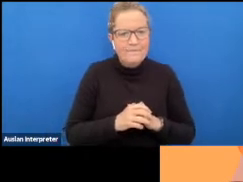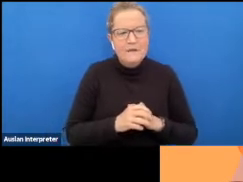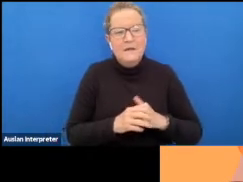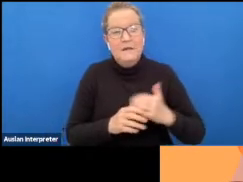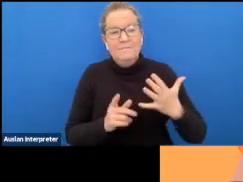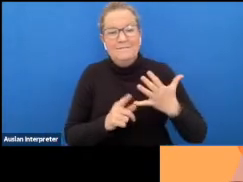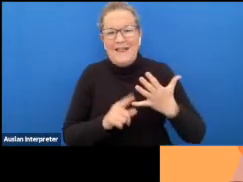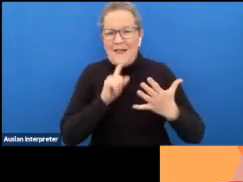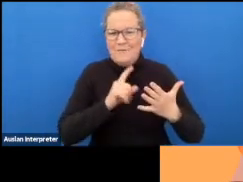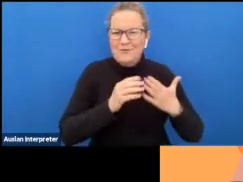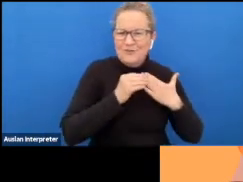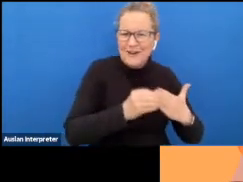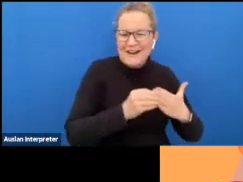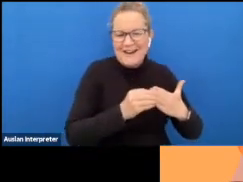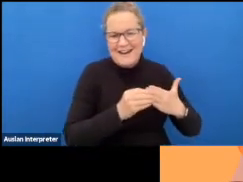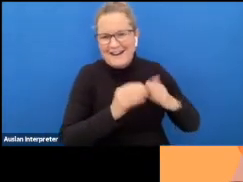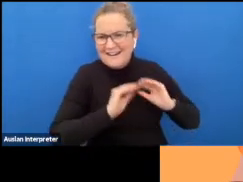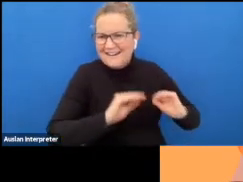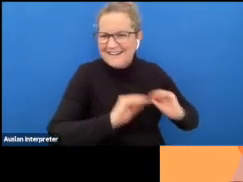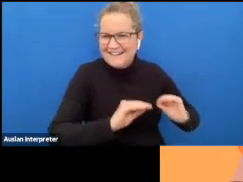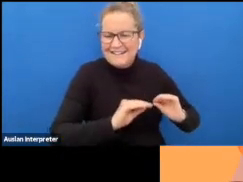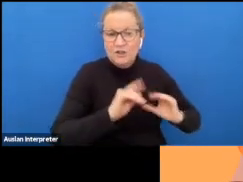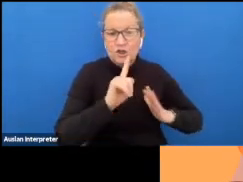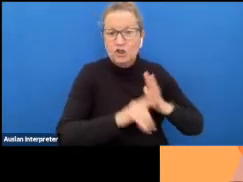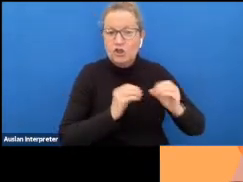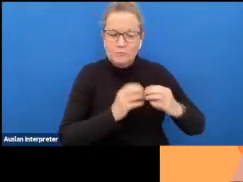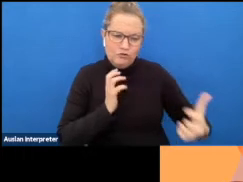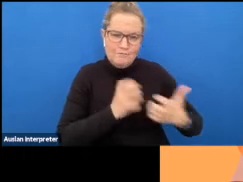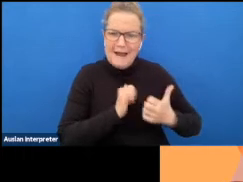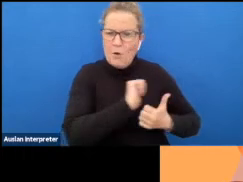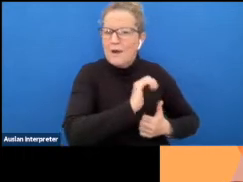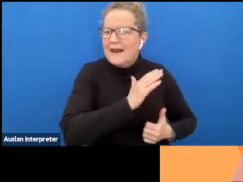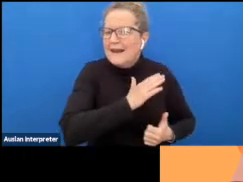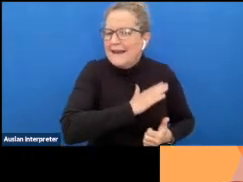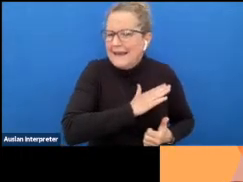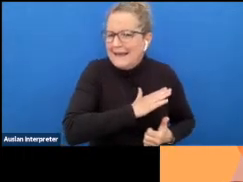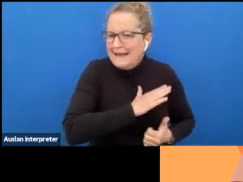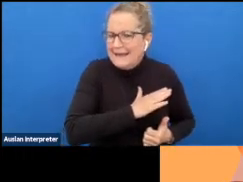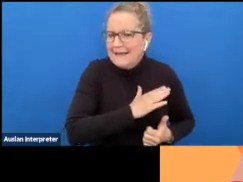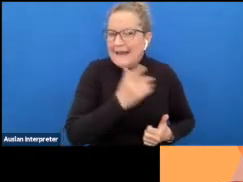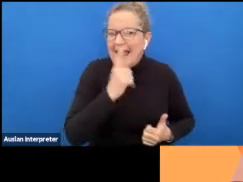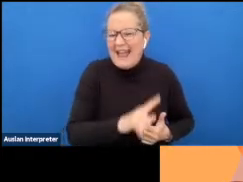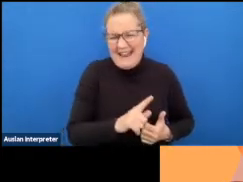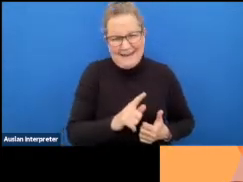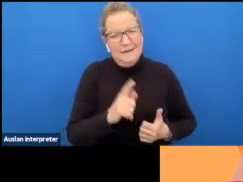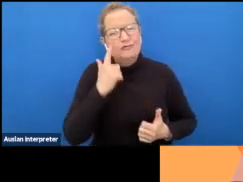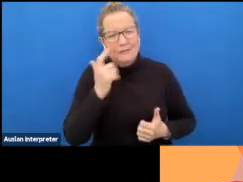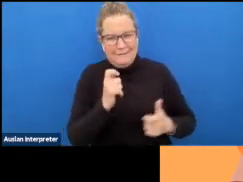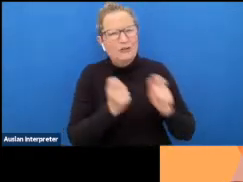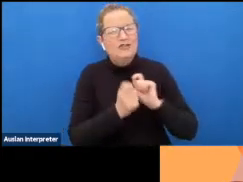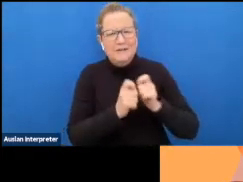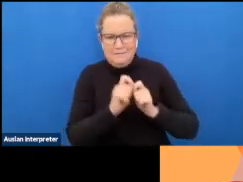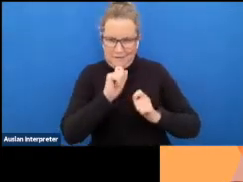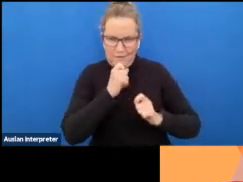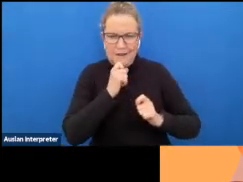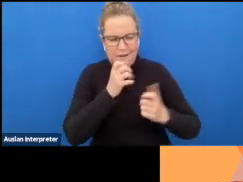person through their employment and the jobs will be tailored to the person's needs needs and reasonable adjustments will be made according to